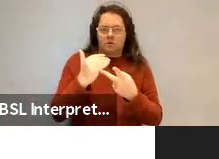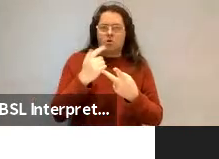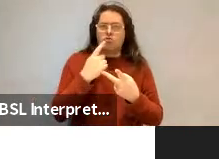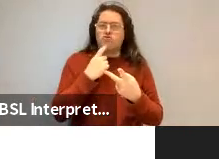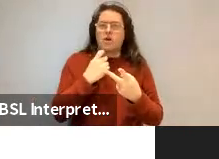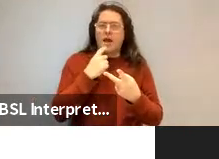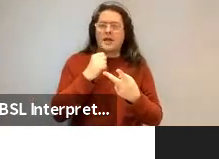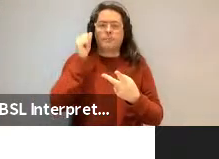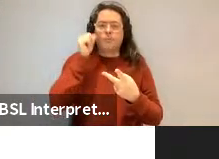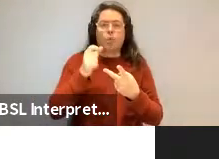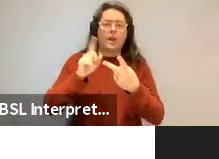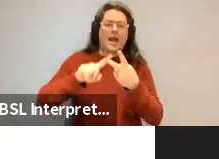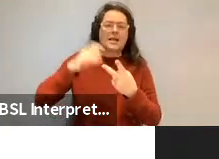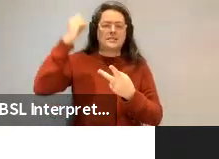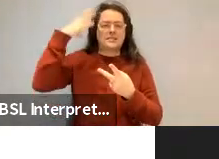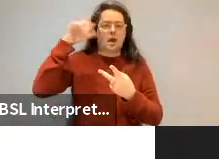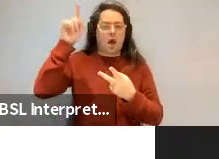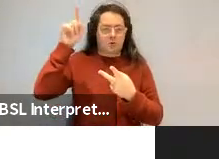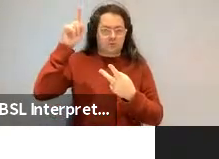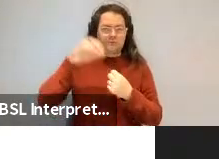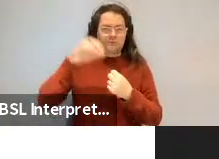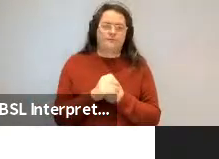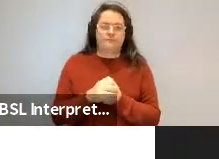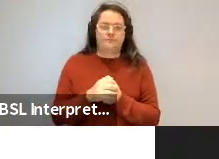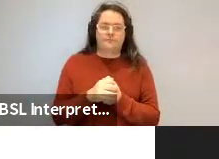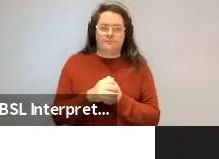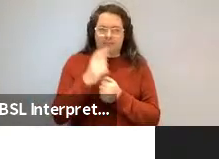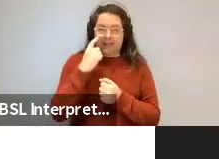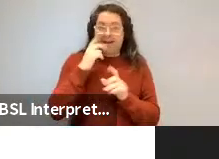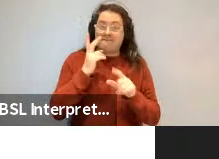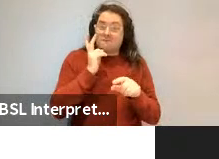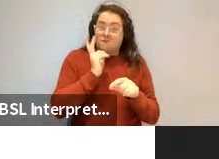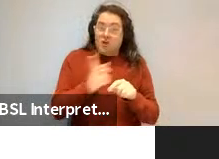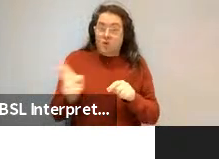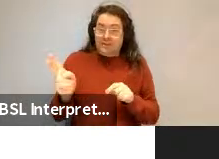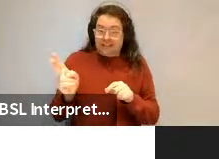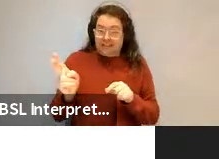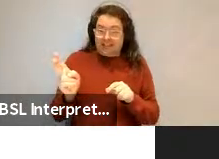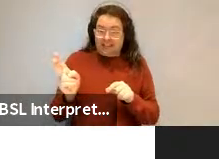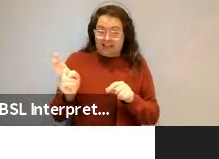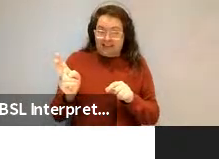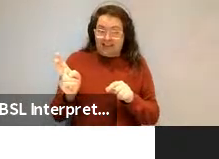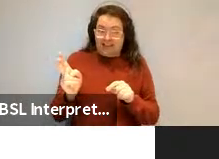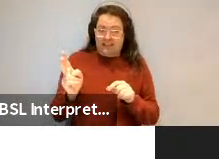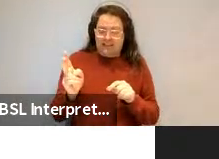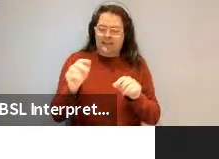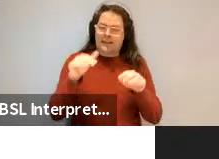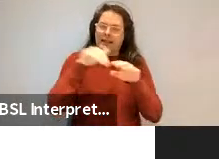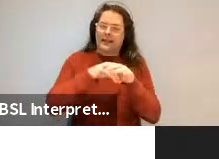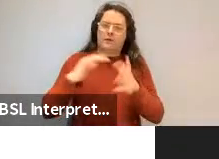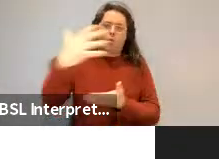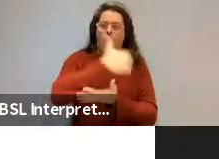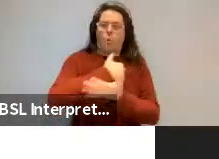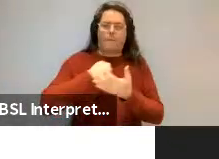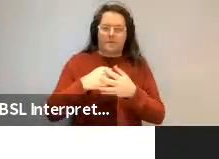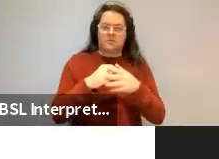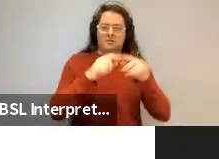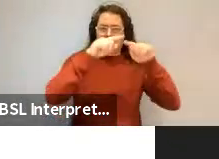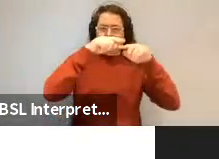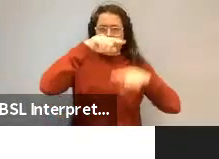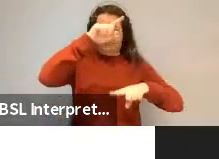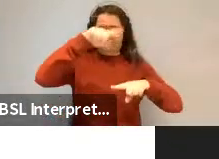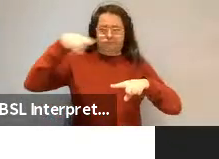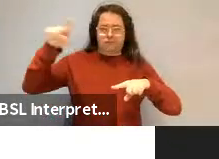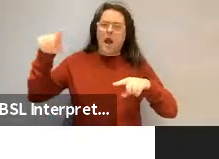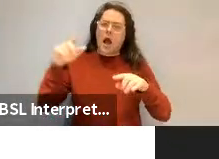And you can see that the frequency of this is the relative frequency in the corpora. It fast, it changes